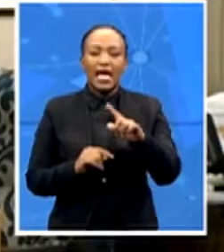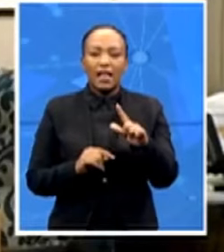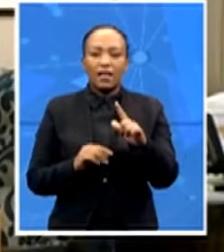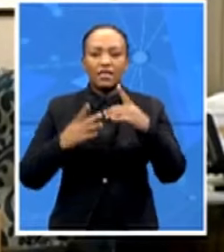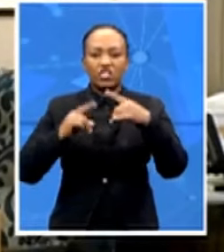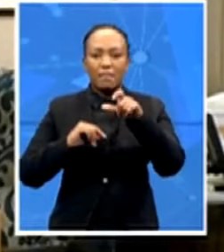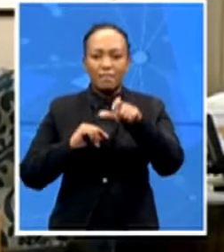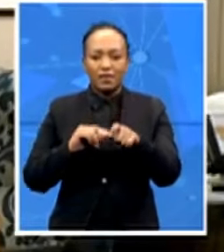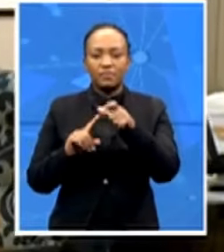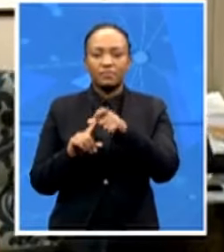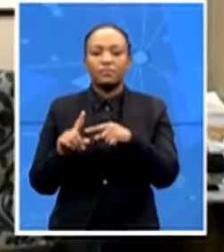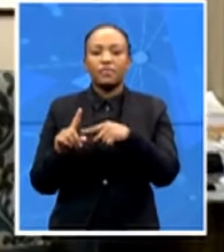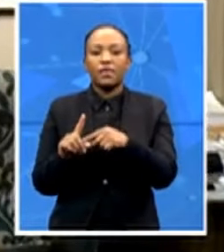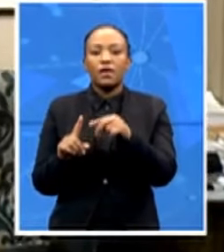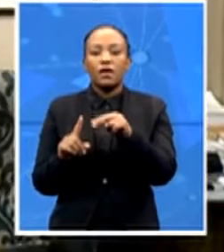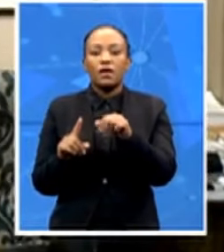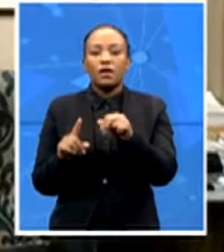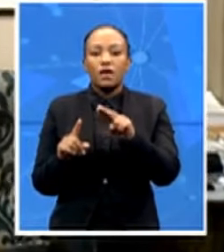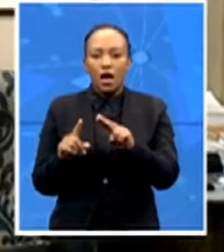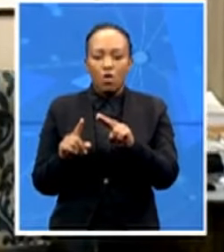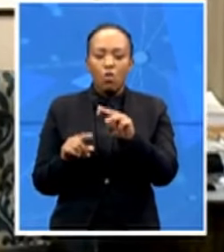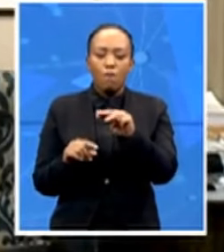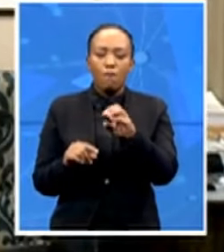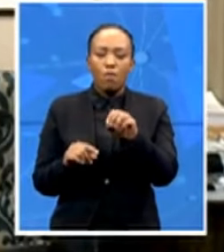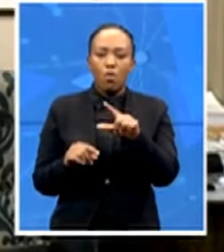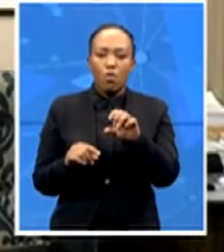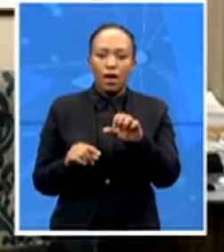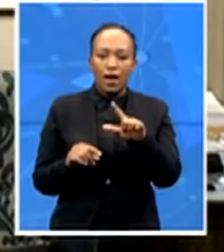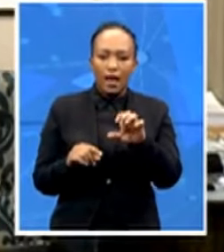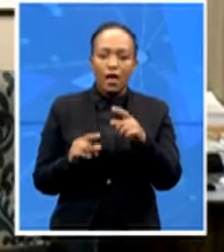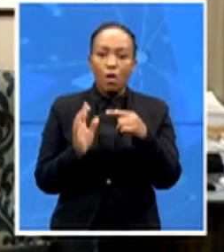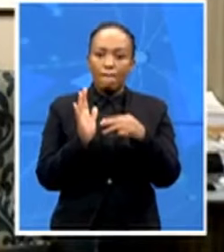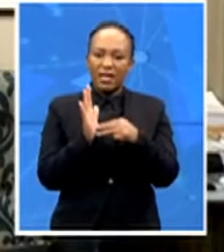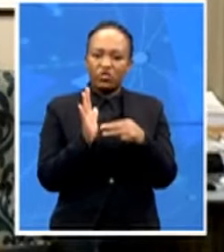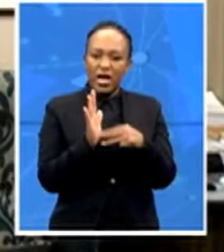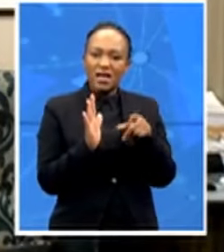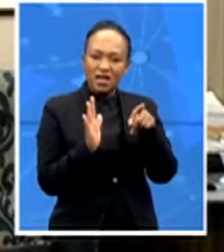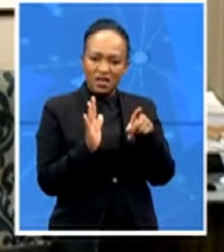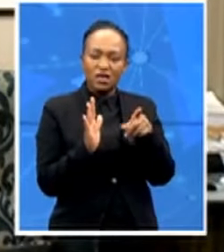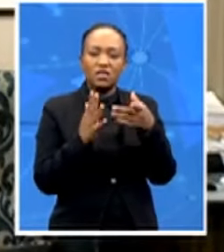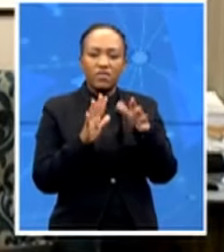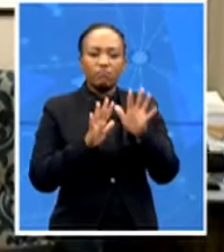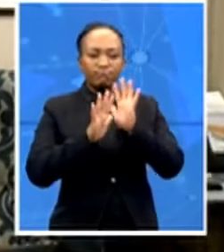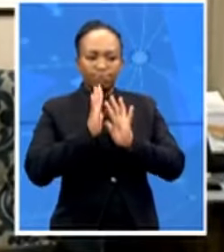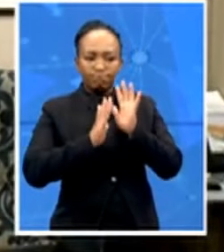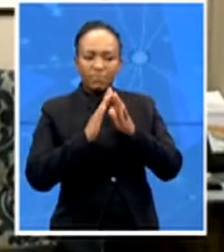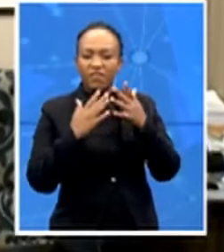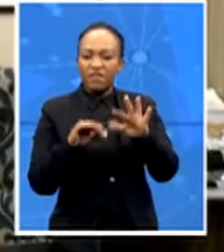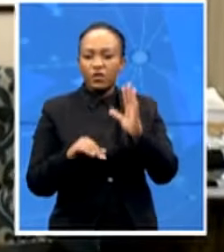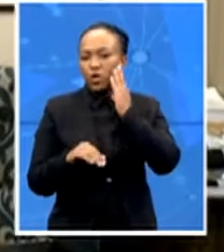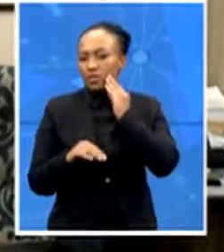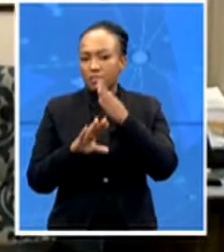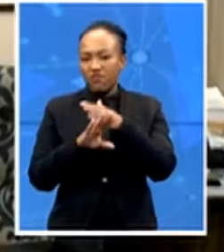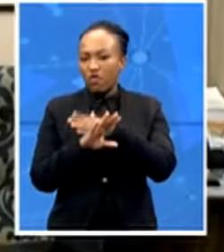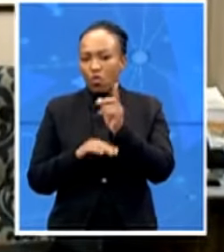very briefly as a matriculant student but also talking a bit about what she's experienced what she's seen which prompted